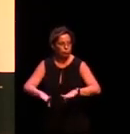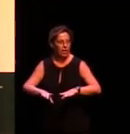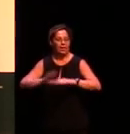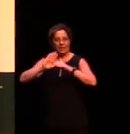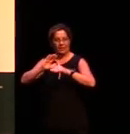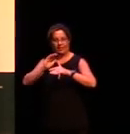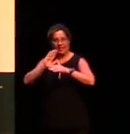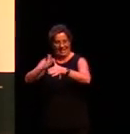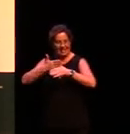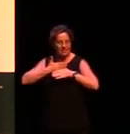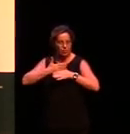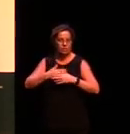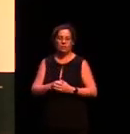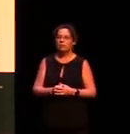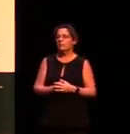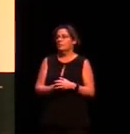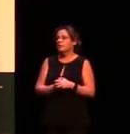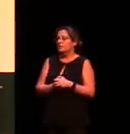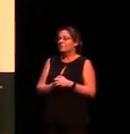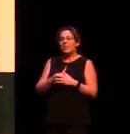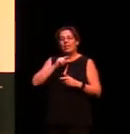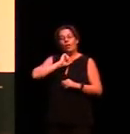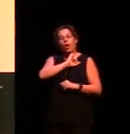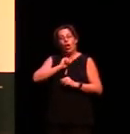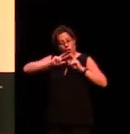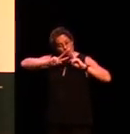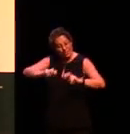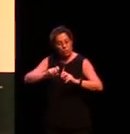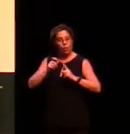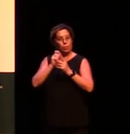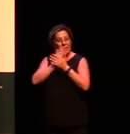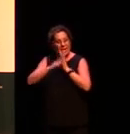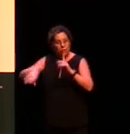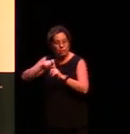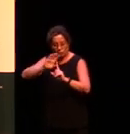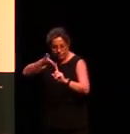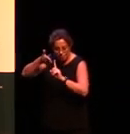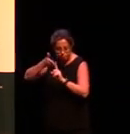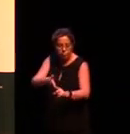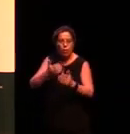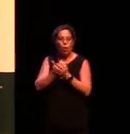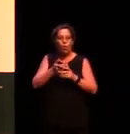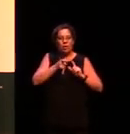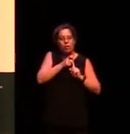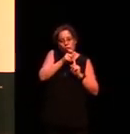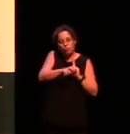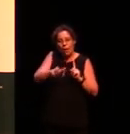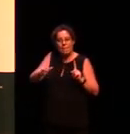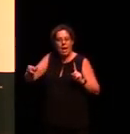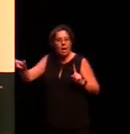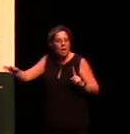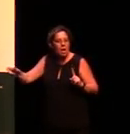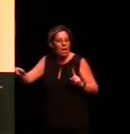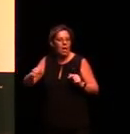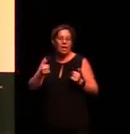work goes into writing a grammar. It's really the work of many, many years. You've got to sit and yarn with people. You've got to learn to